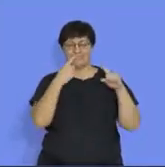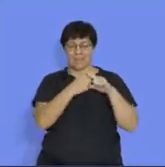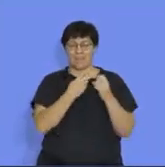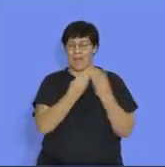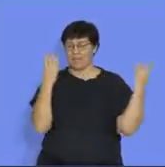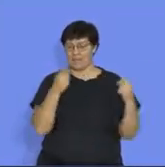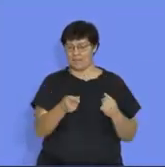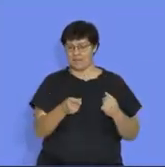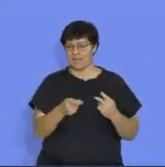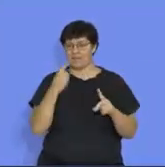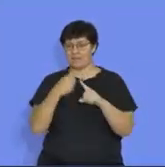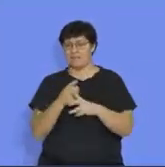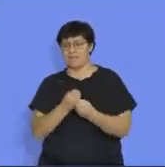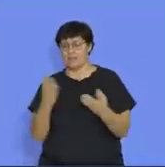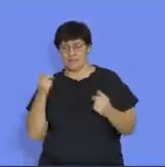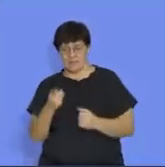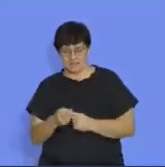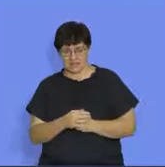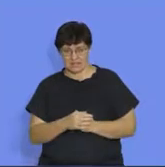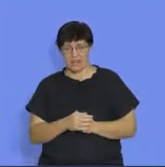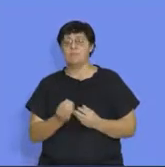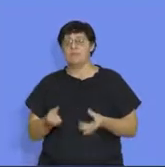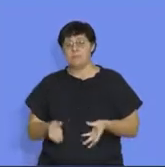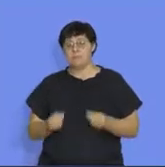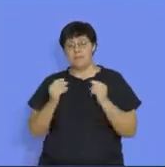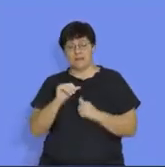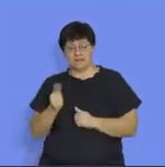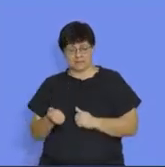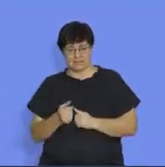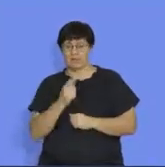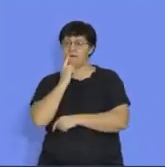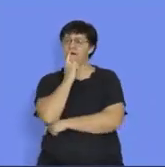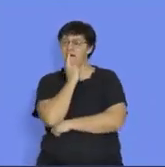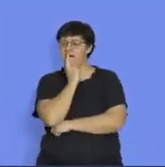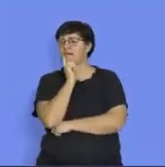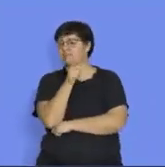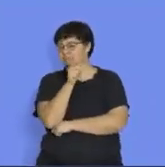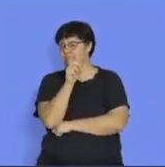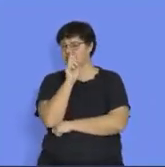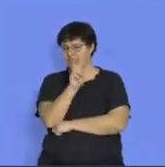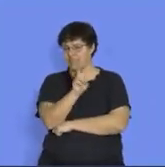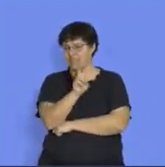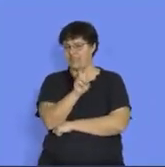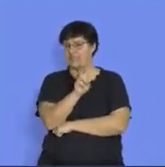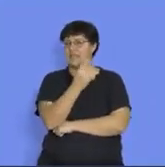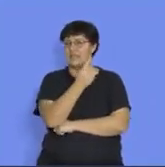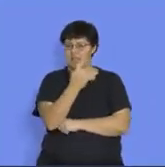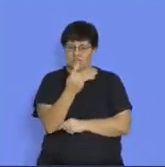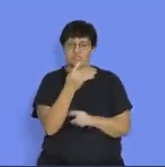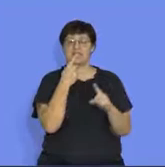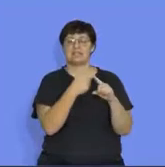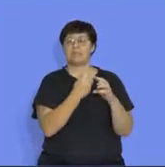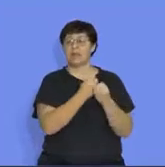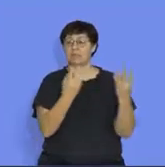is multiplied by to get the next term, we can actually see that each term